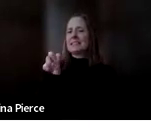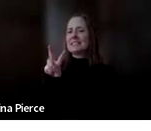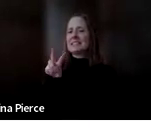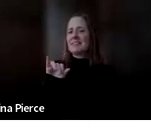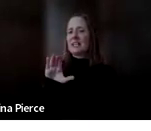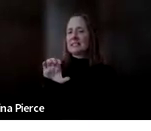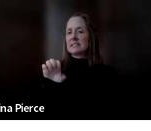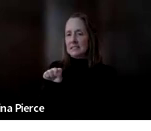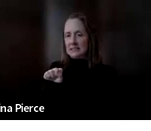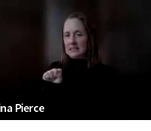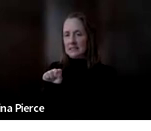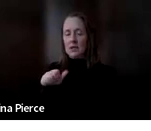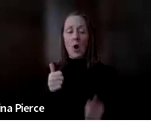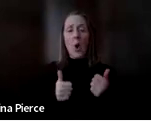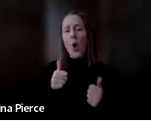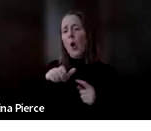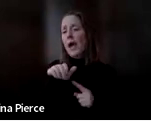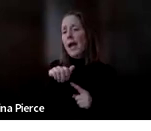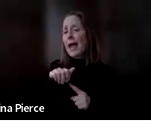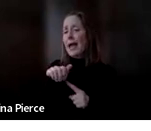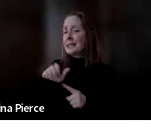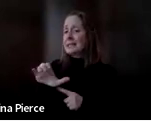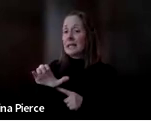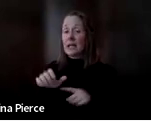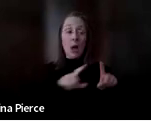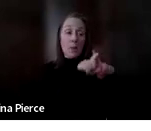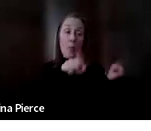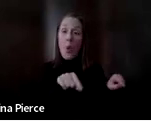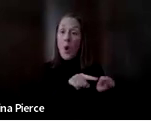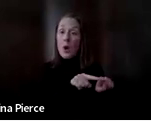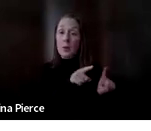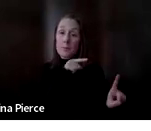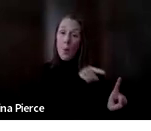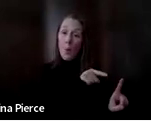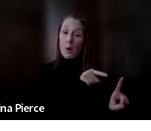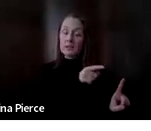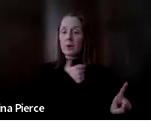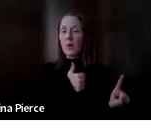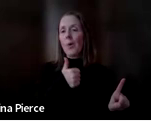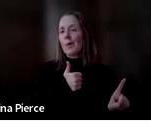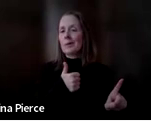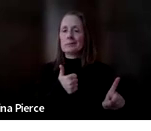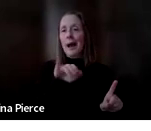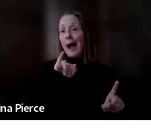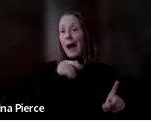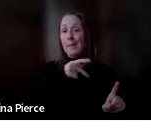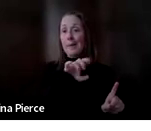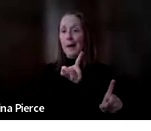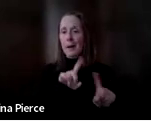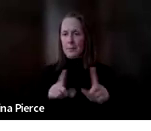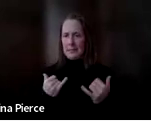AAC. that's just the board you point at or an iPad. But it's so much more, obviously, than that. But